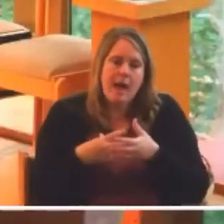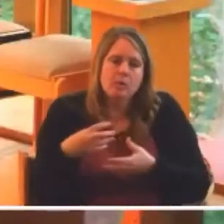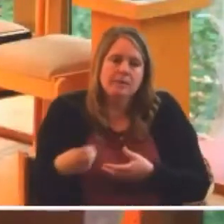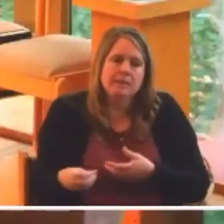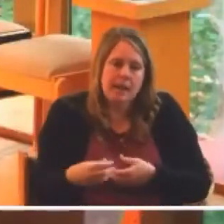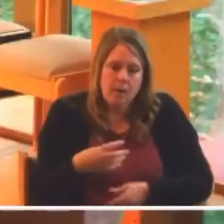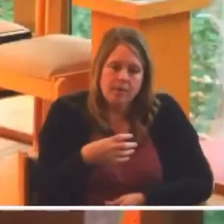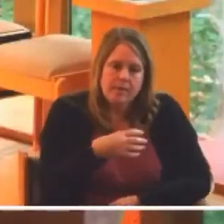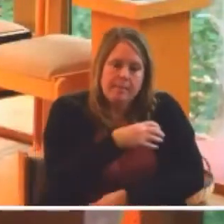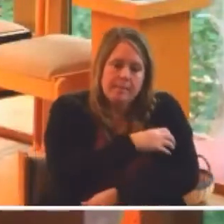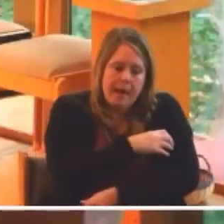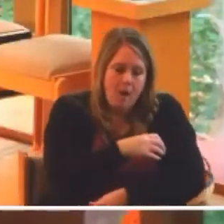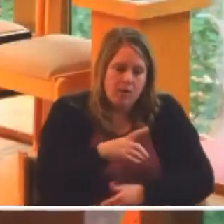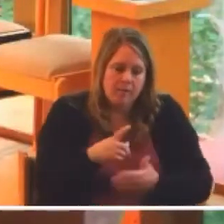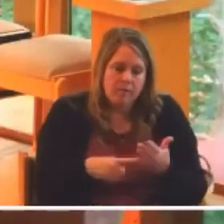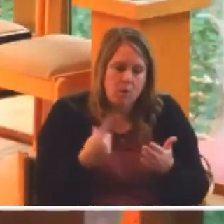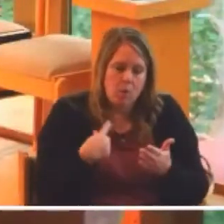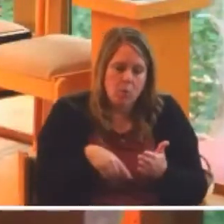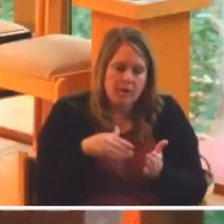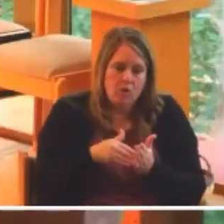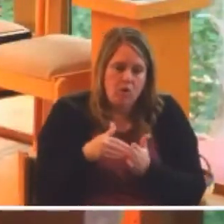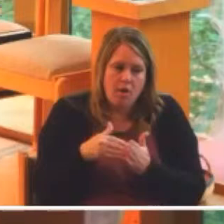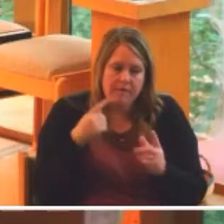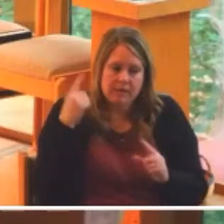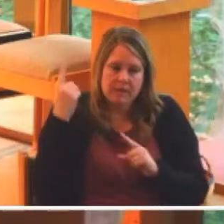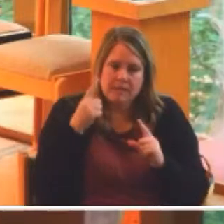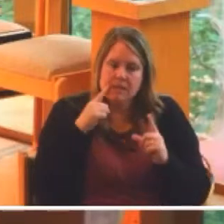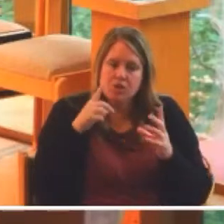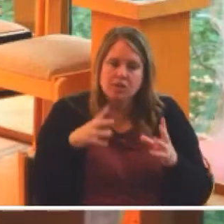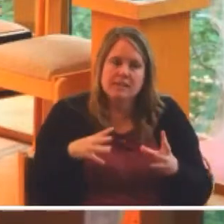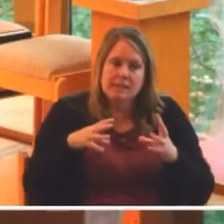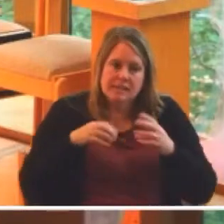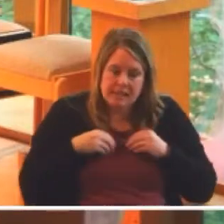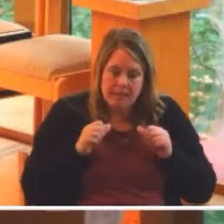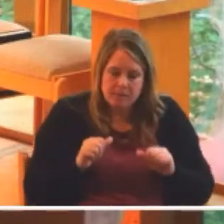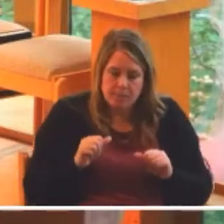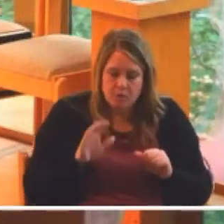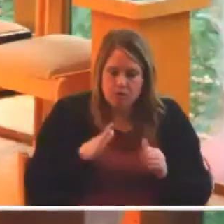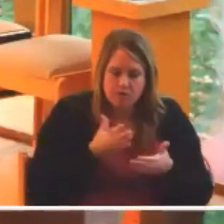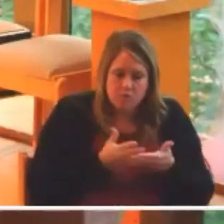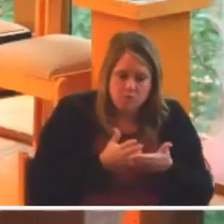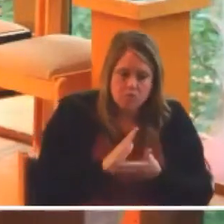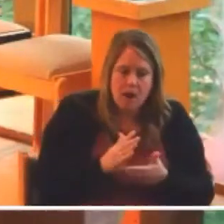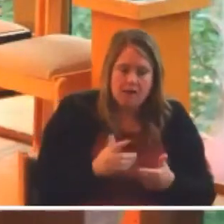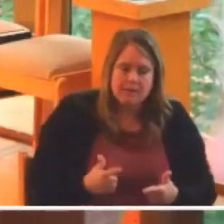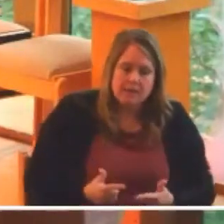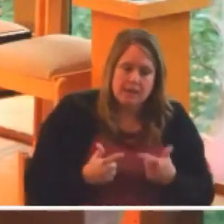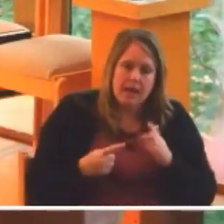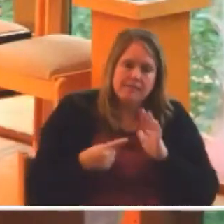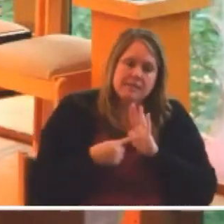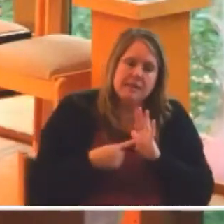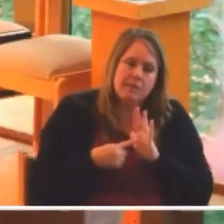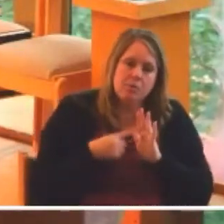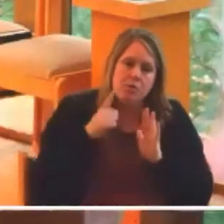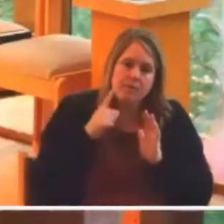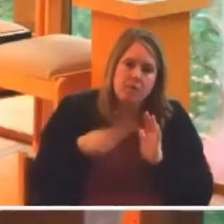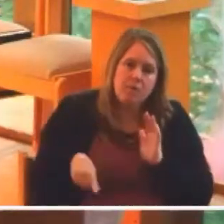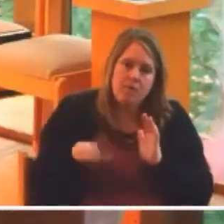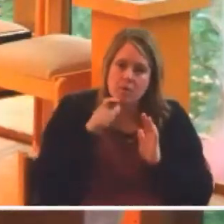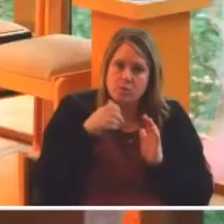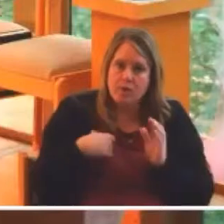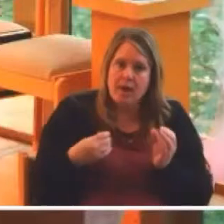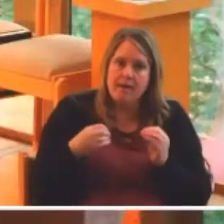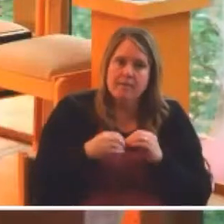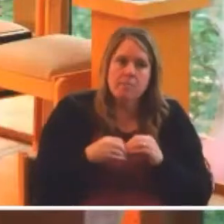beyond the margins of what we often consider to be acceptable, whose rights and life are trampled upon those who have more power,